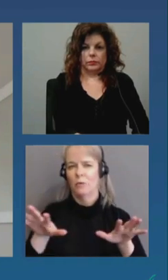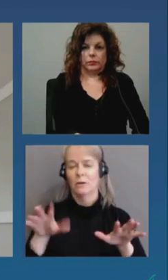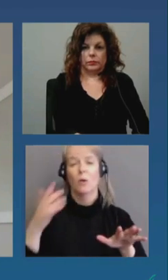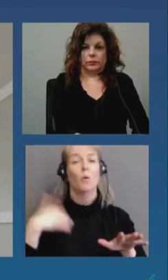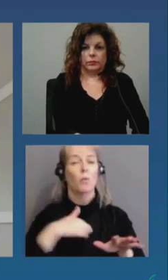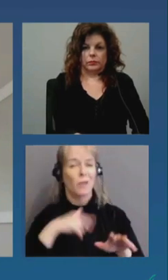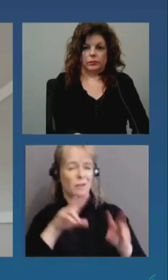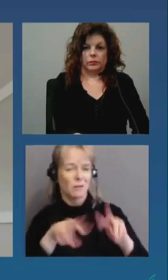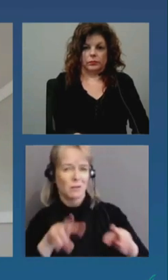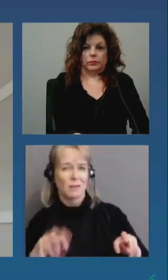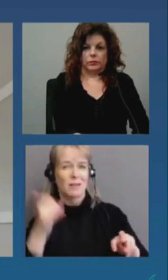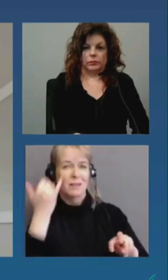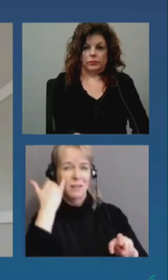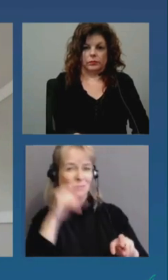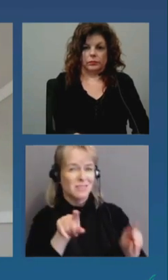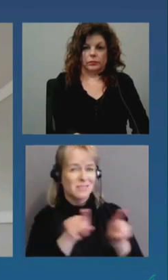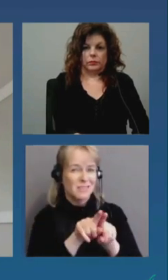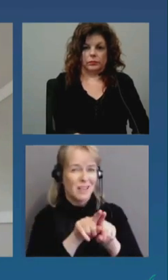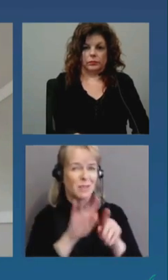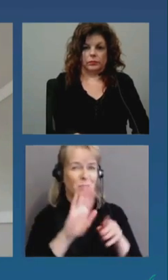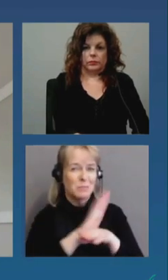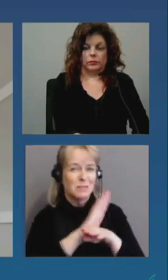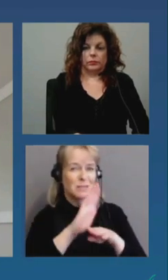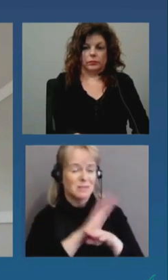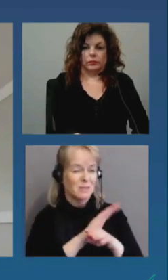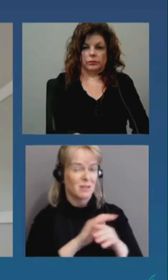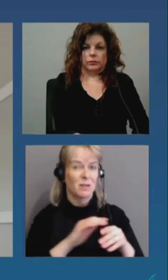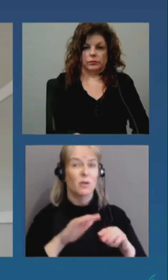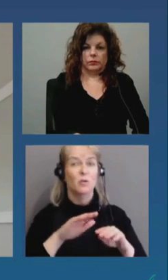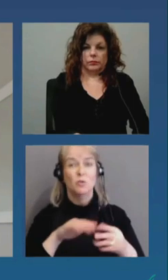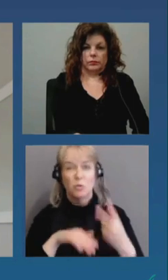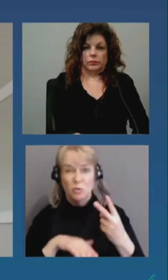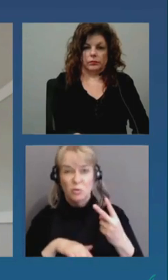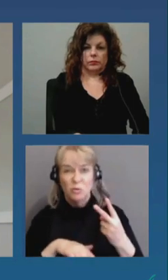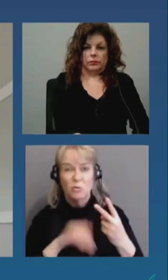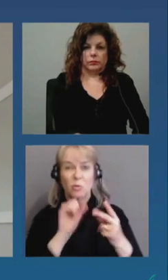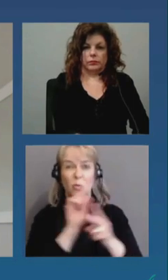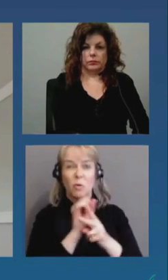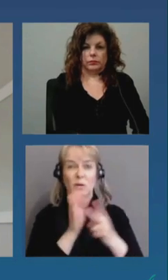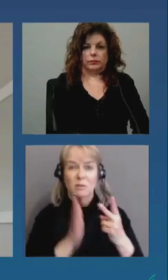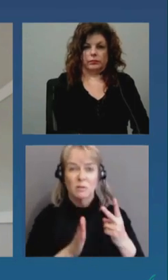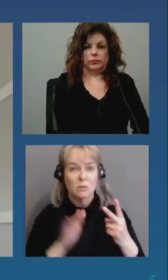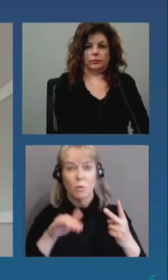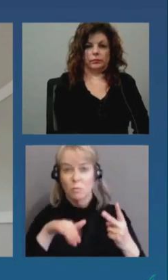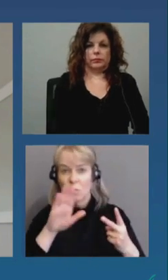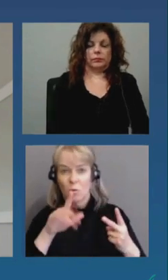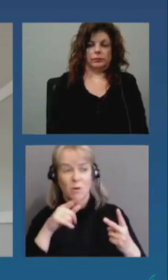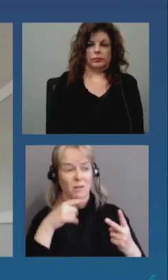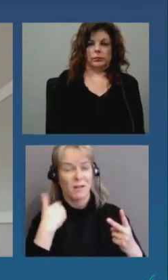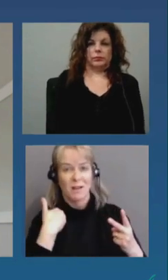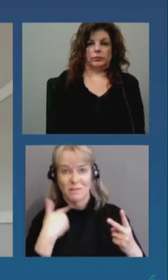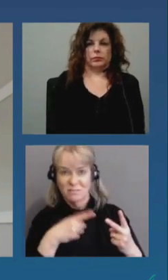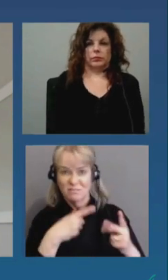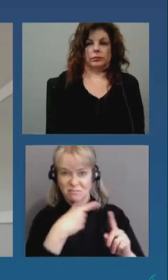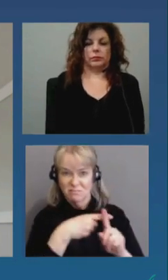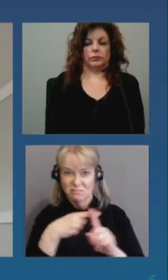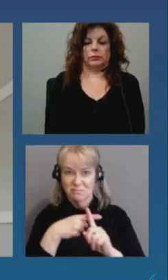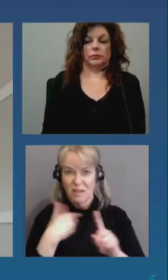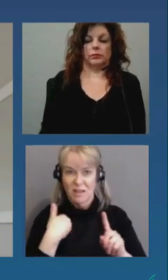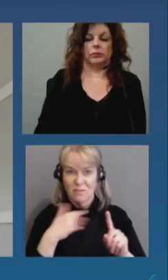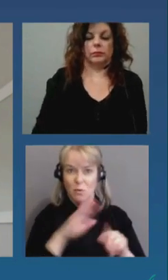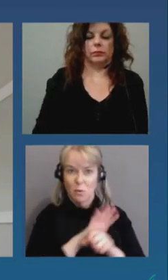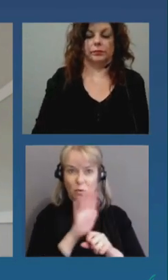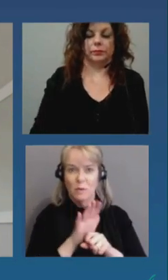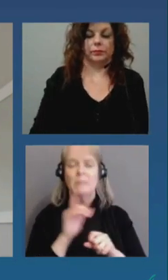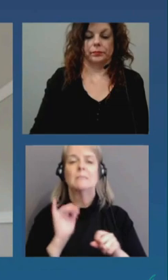or more people testing positive and we do the follow up to to control onward transmission um so again